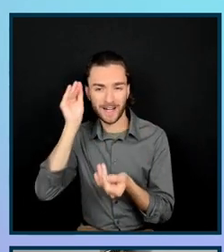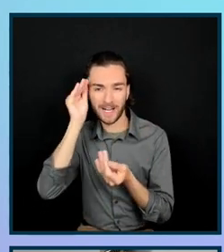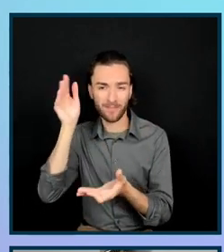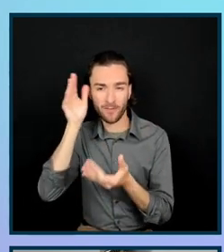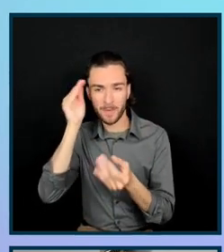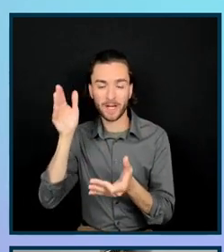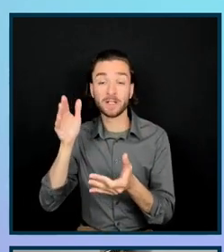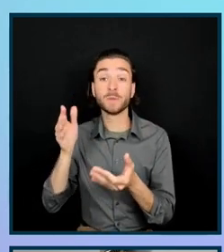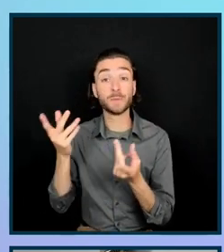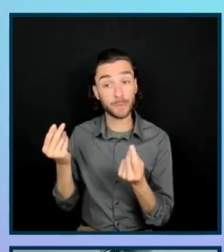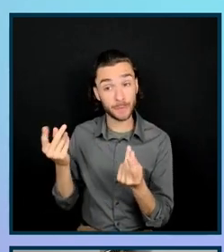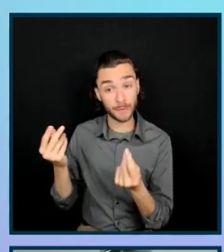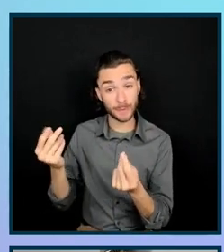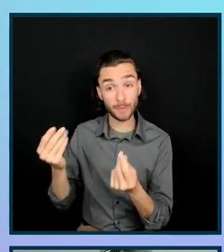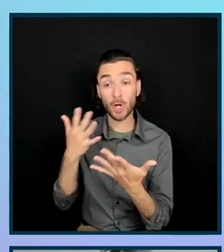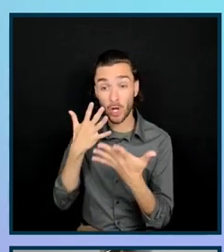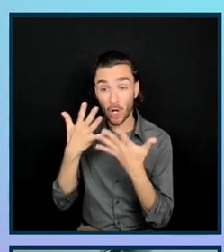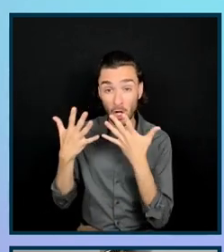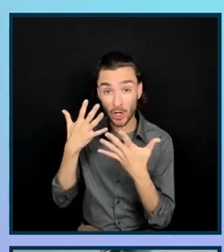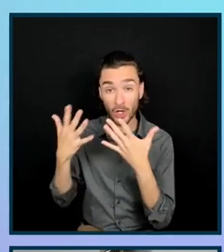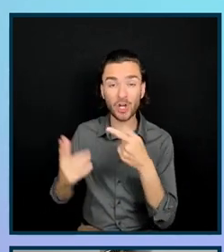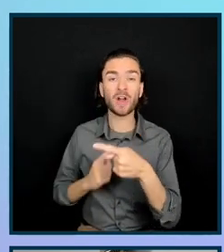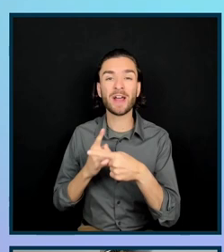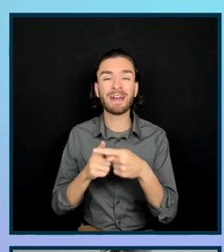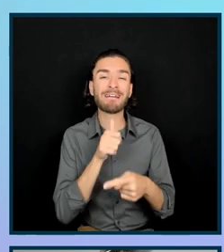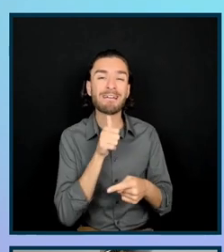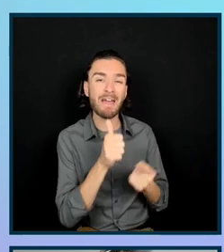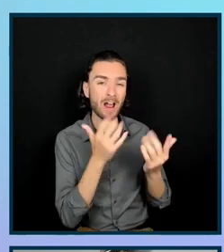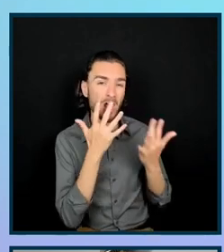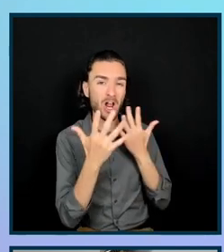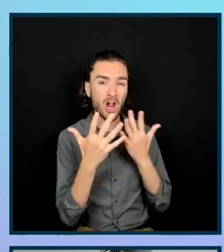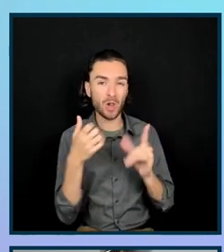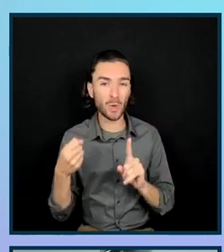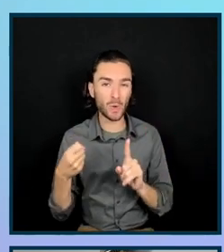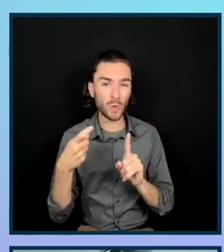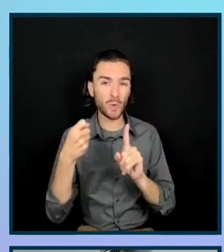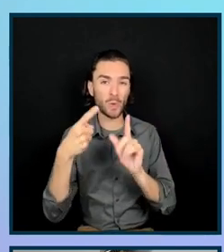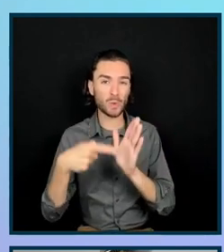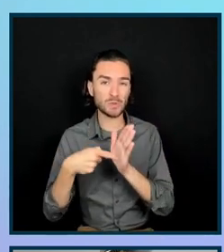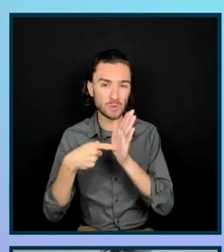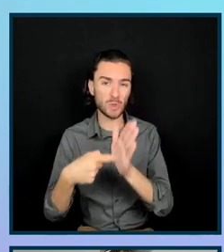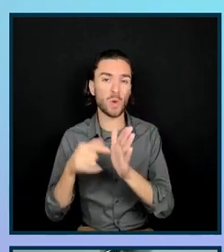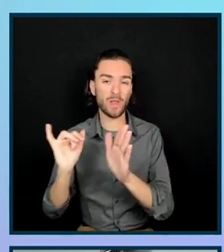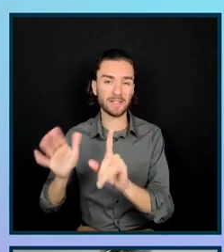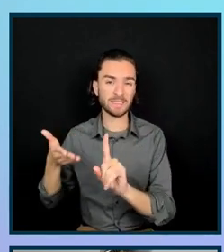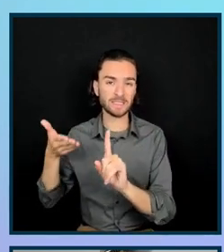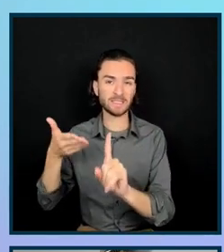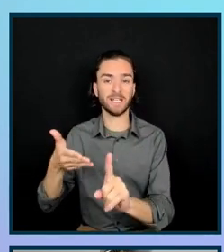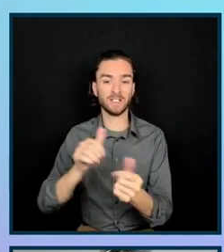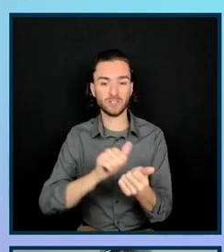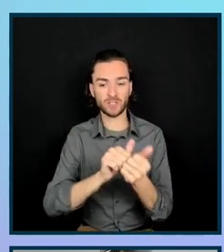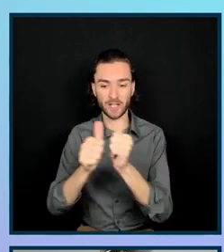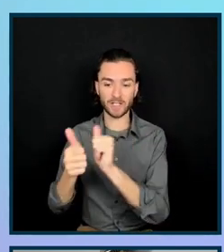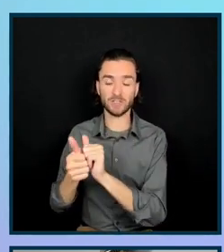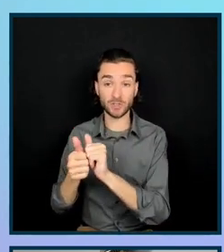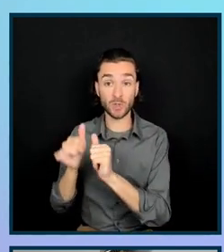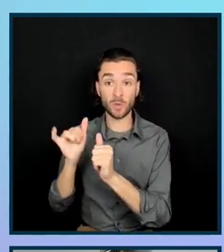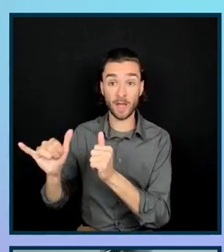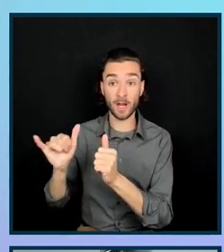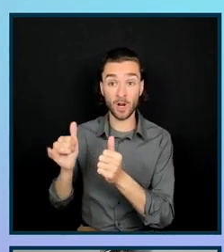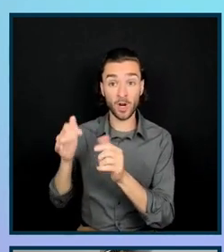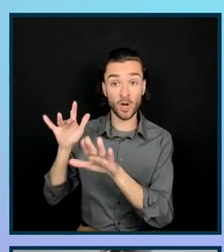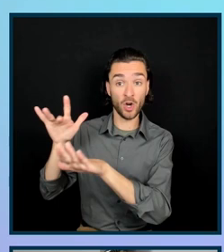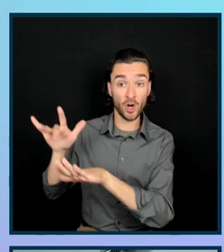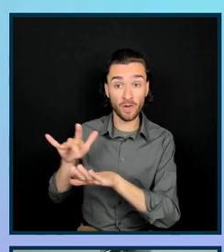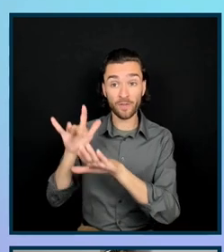changes and non-color cues to indicate those state changes. Hover states and focus states are really important for showing